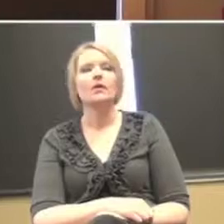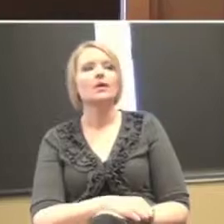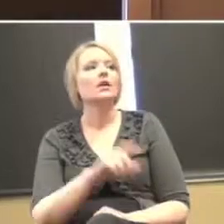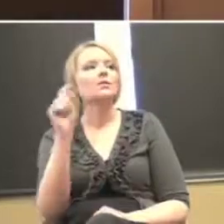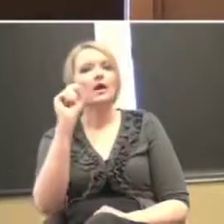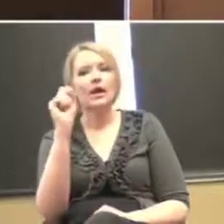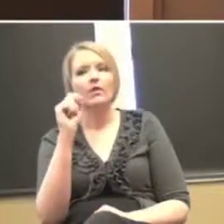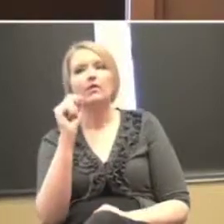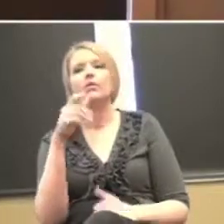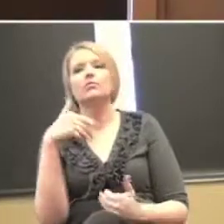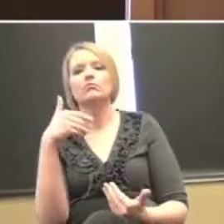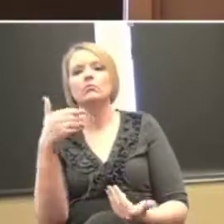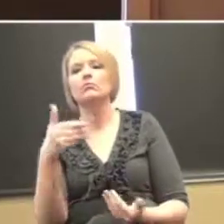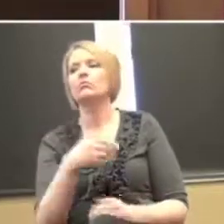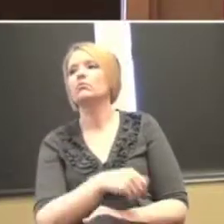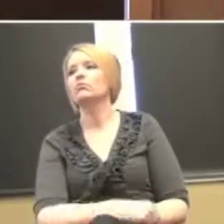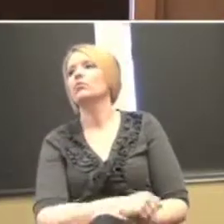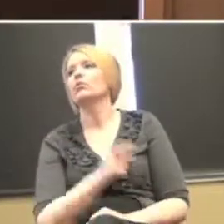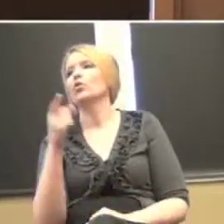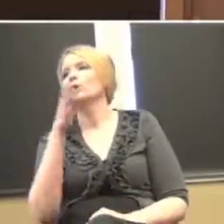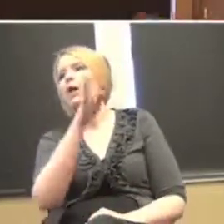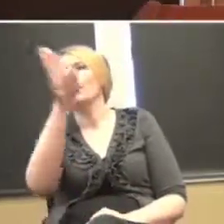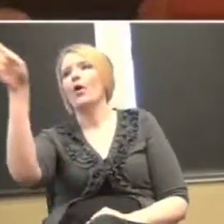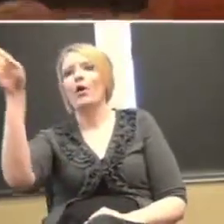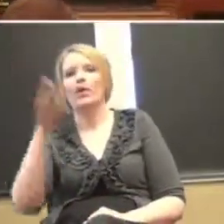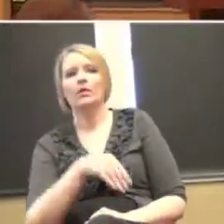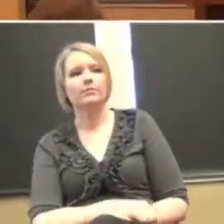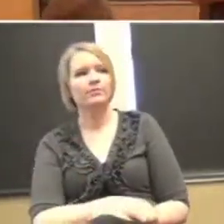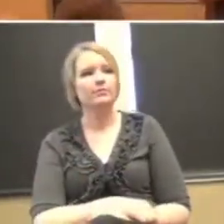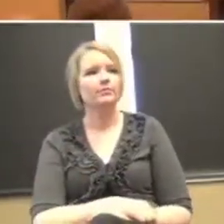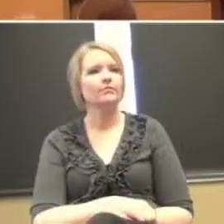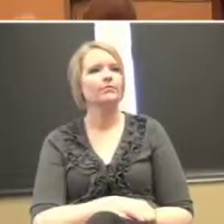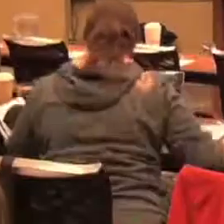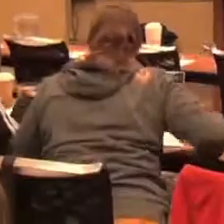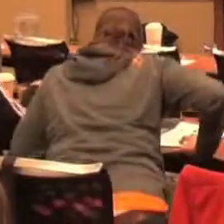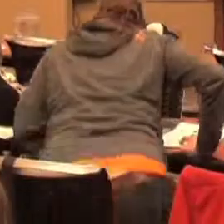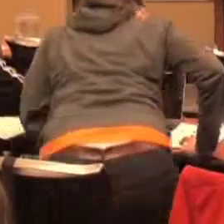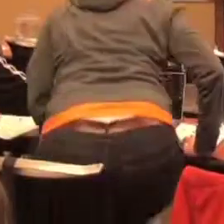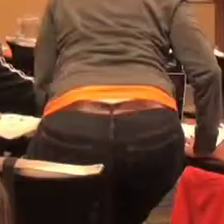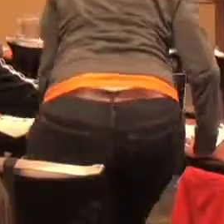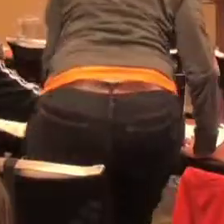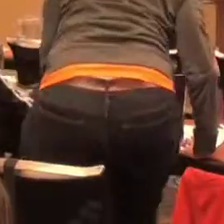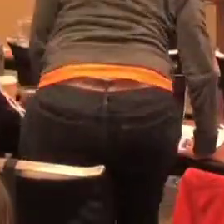bathrooms for those of you who don't know are just down the hall here to the right